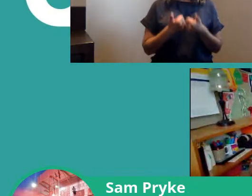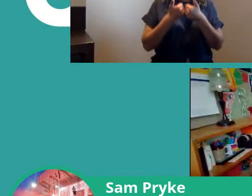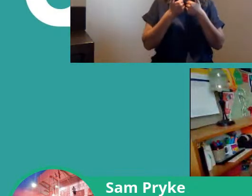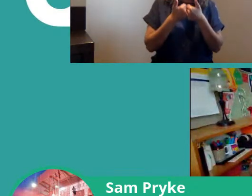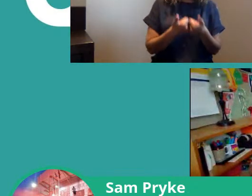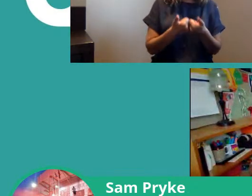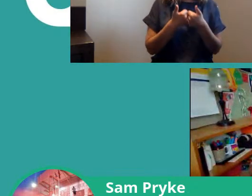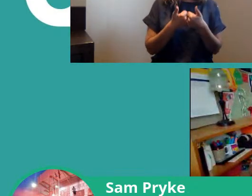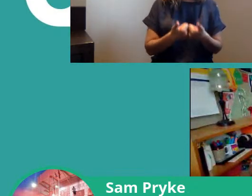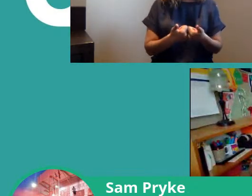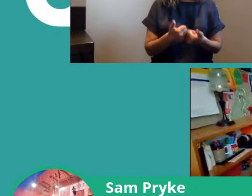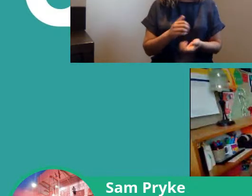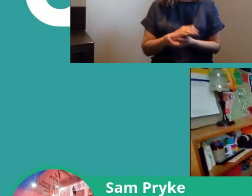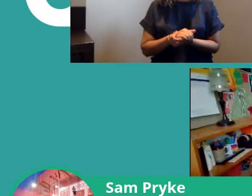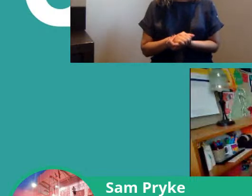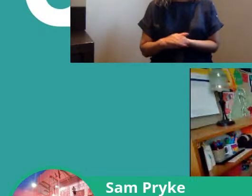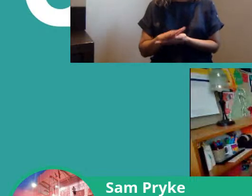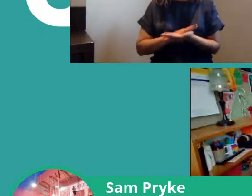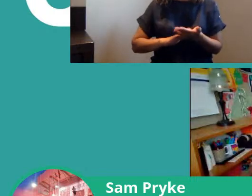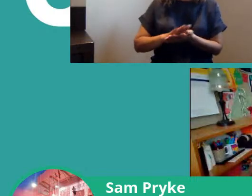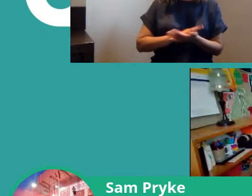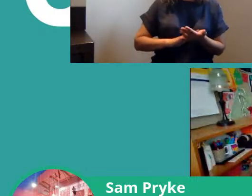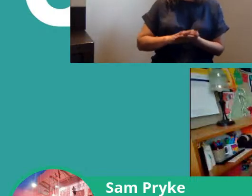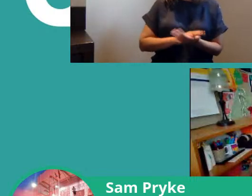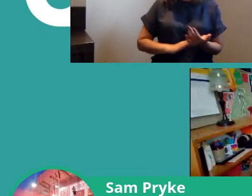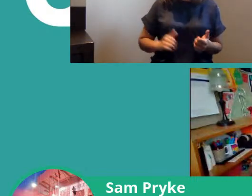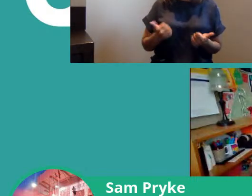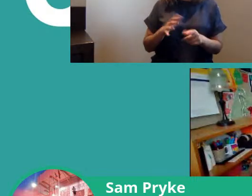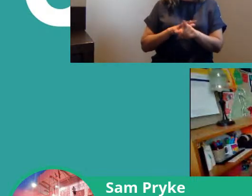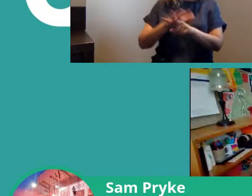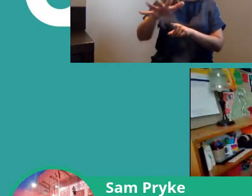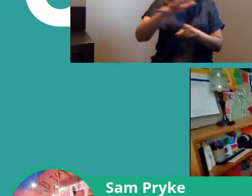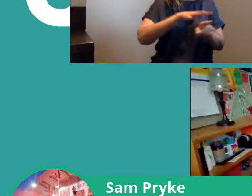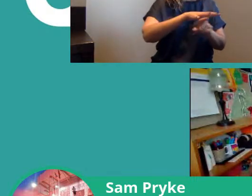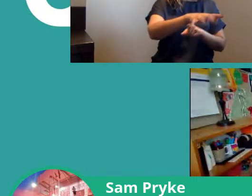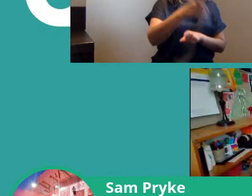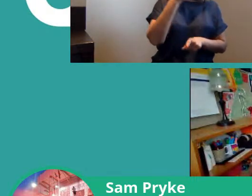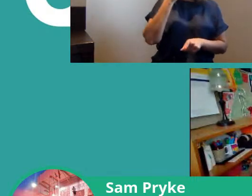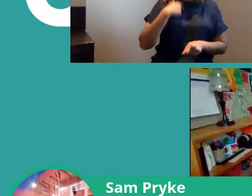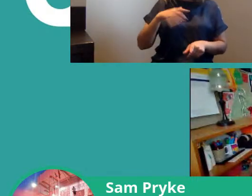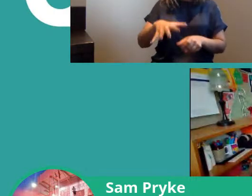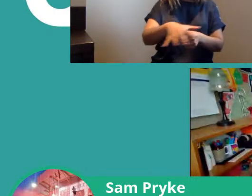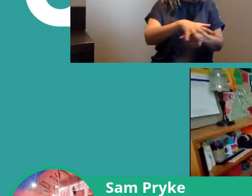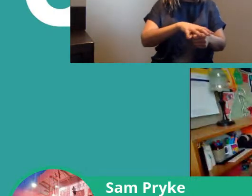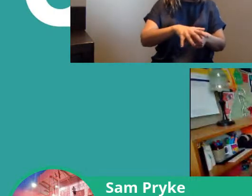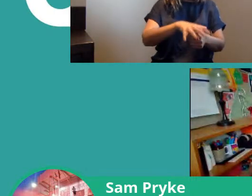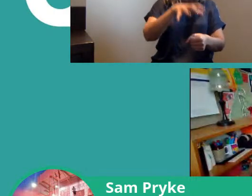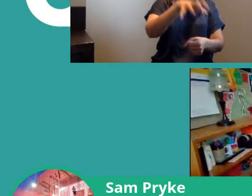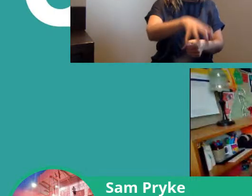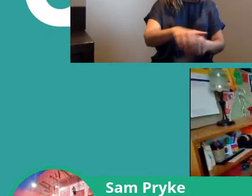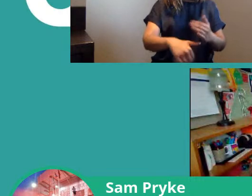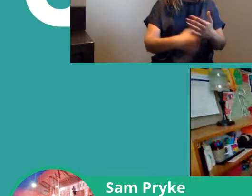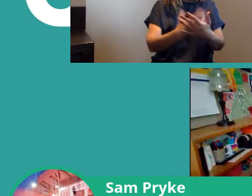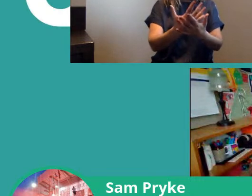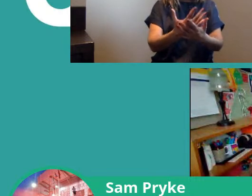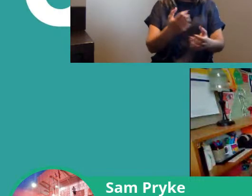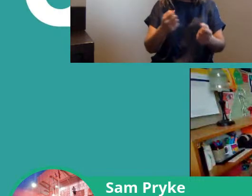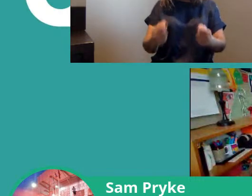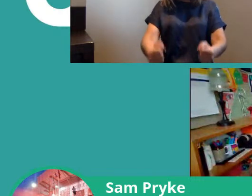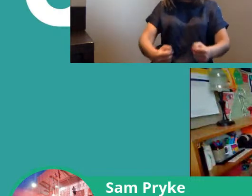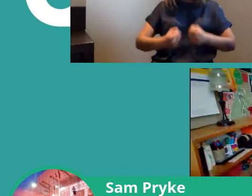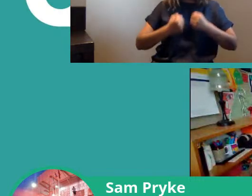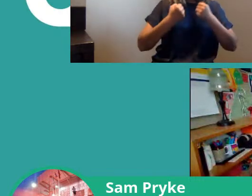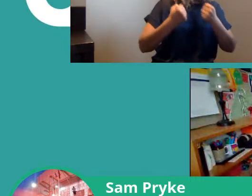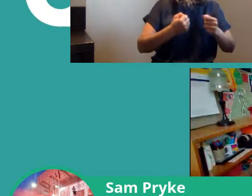feels great to be able to to be that effective and see a branch um develop and become militant